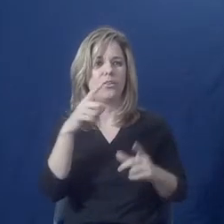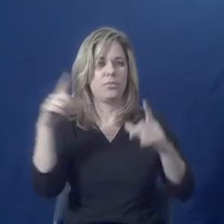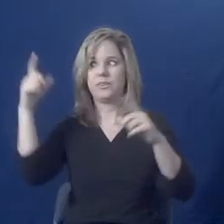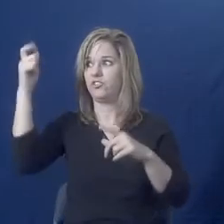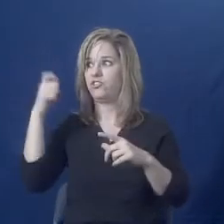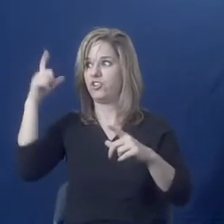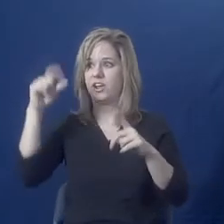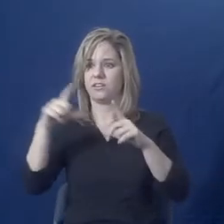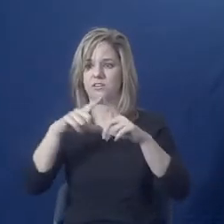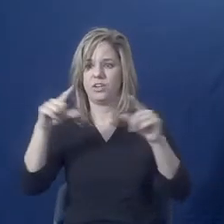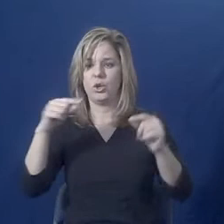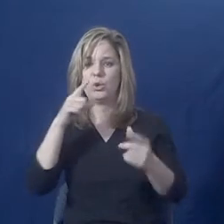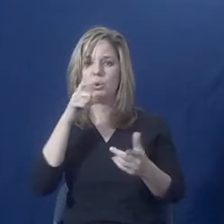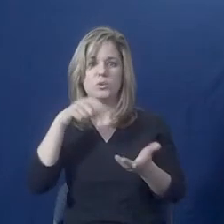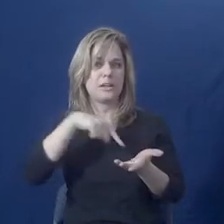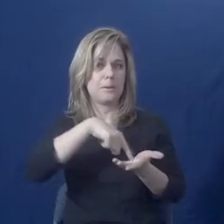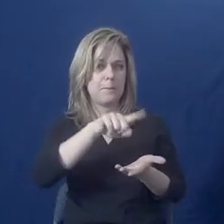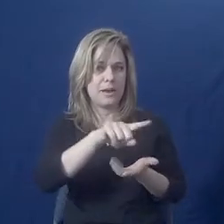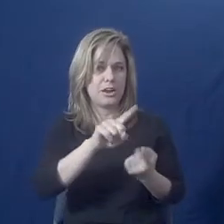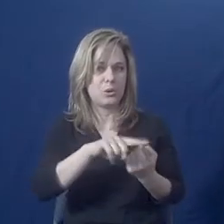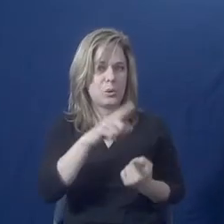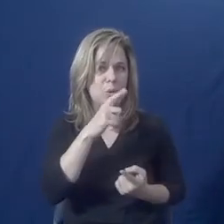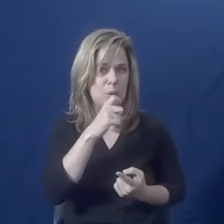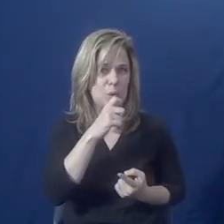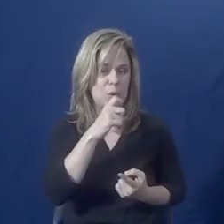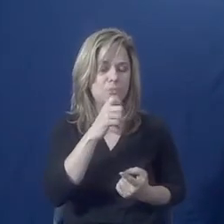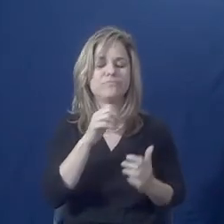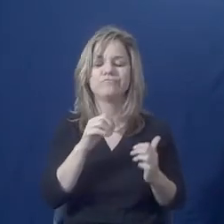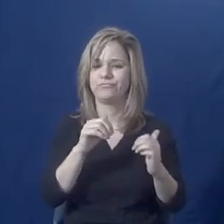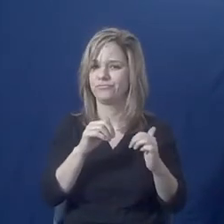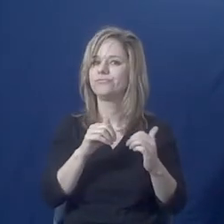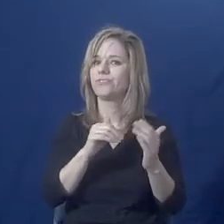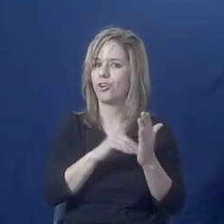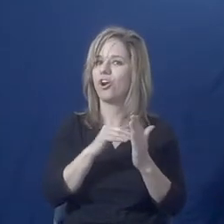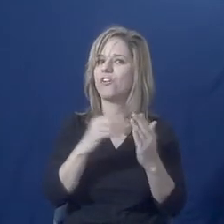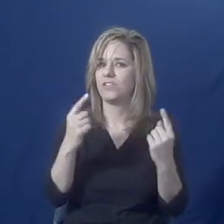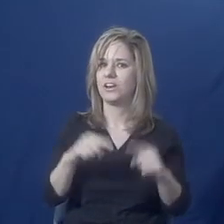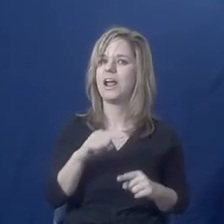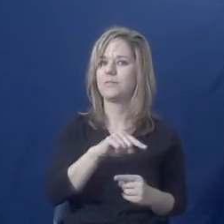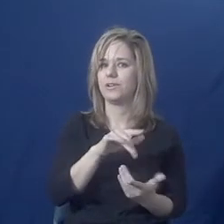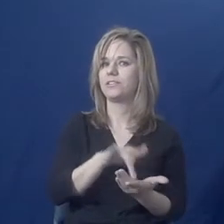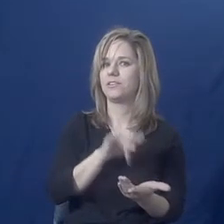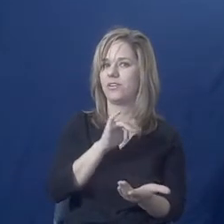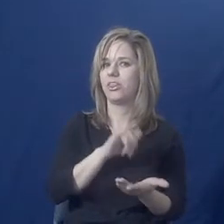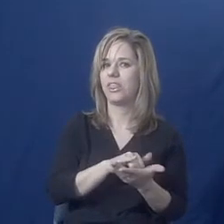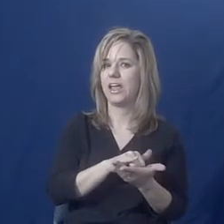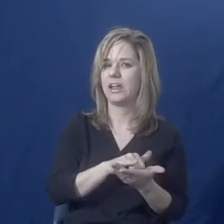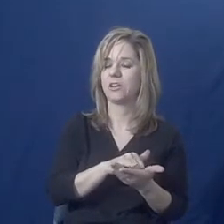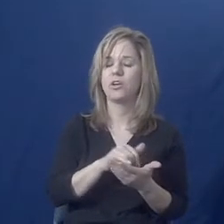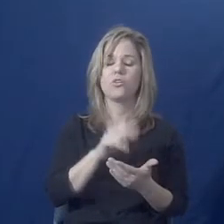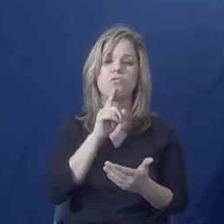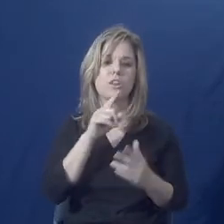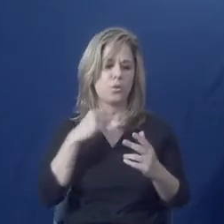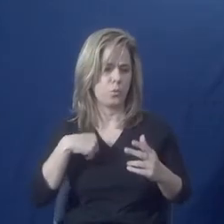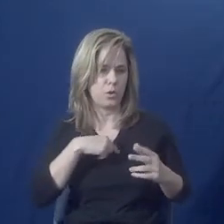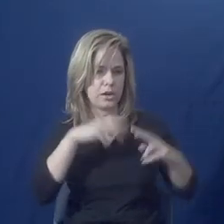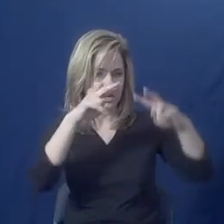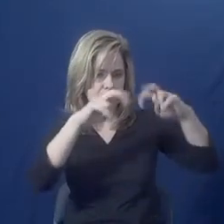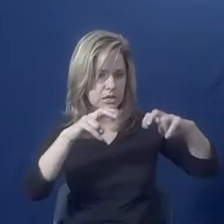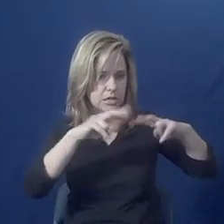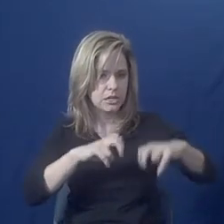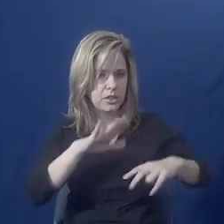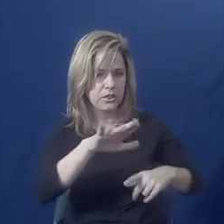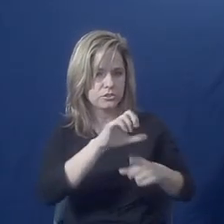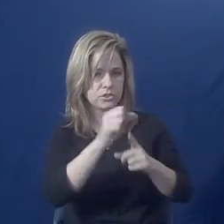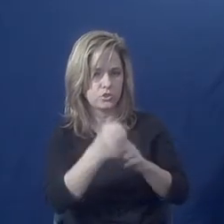abusers. It's important as advocates to really look at the complexities of that. Changing the payee is something